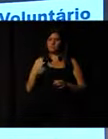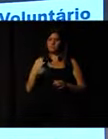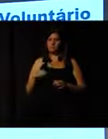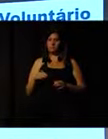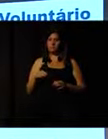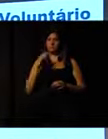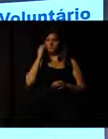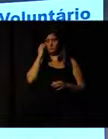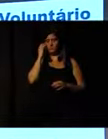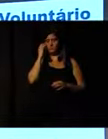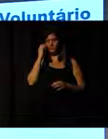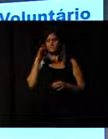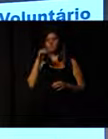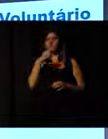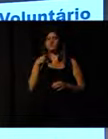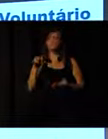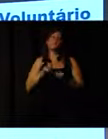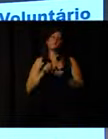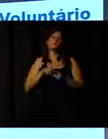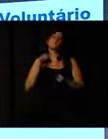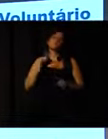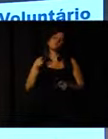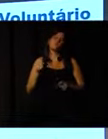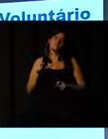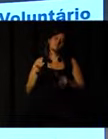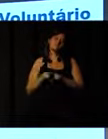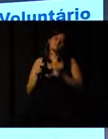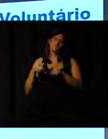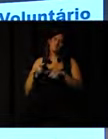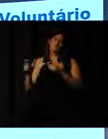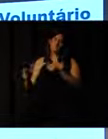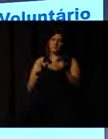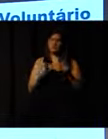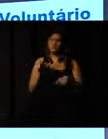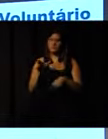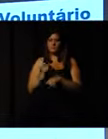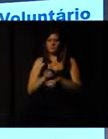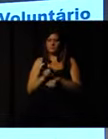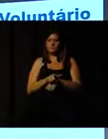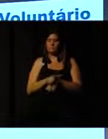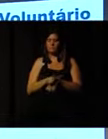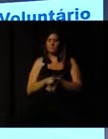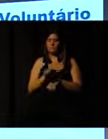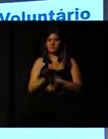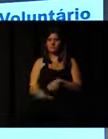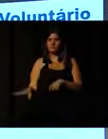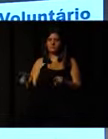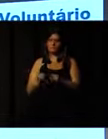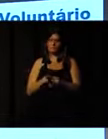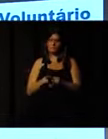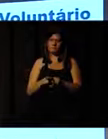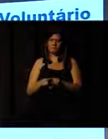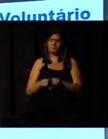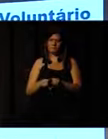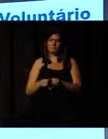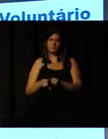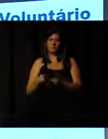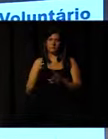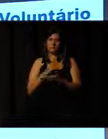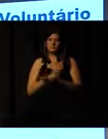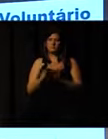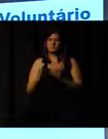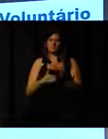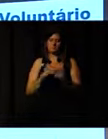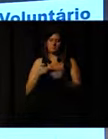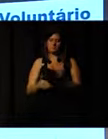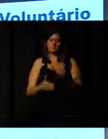YMCA, associates. There are areas in which we work with youngsters,